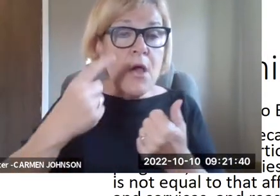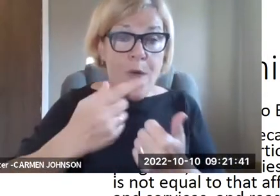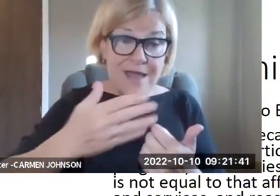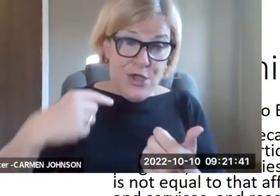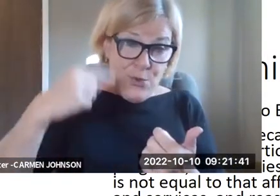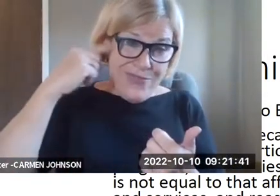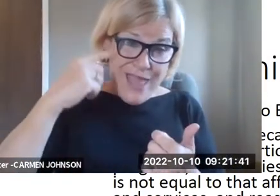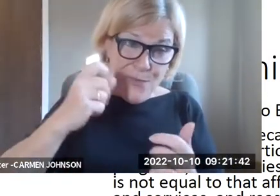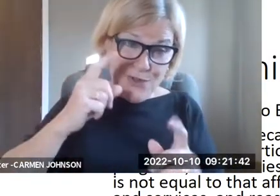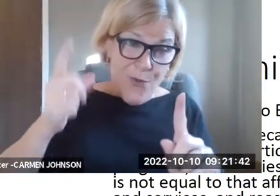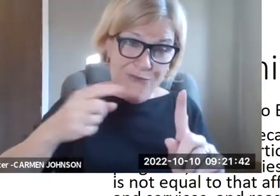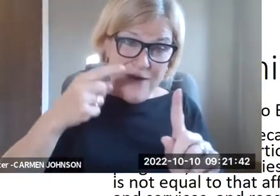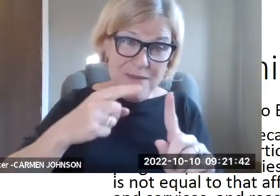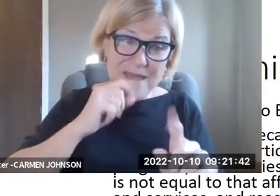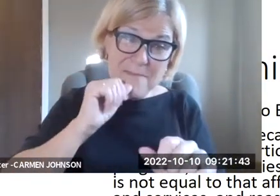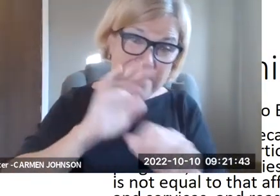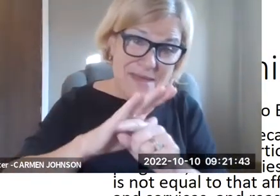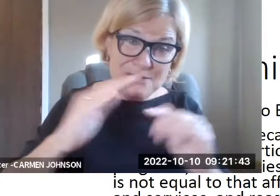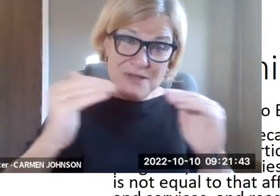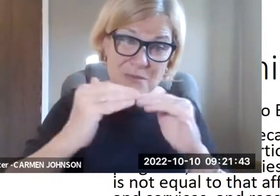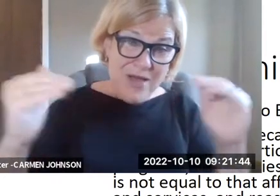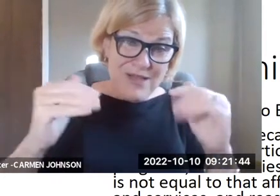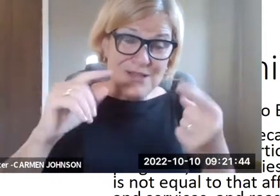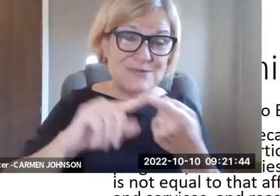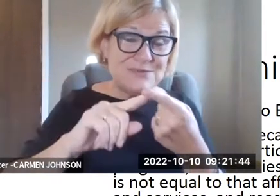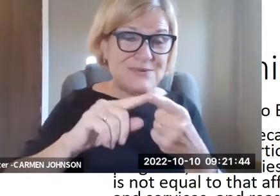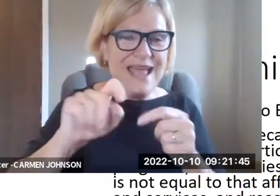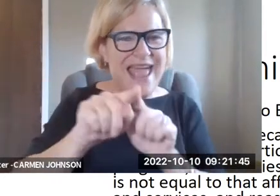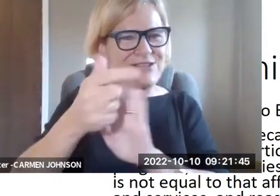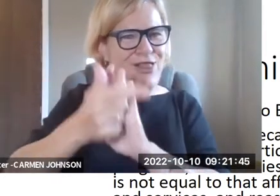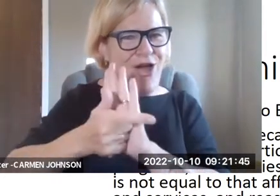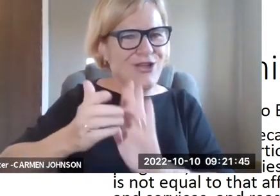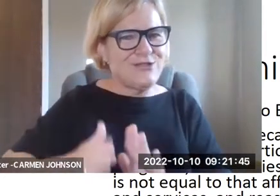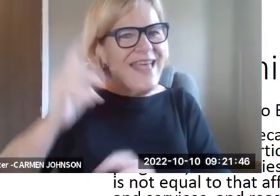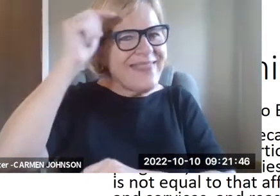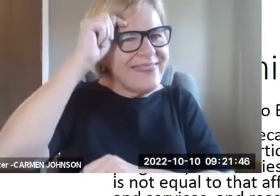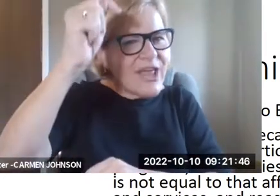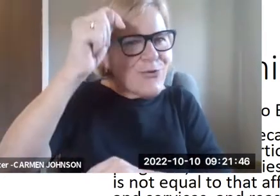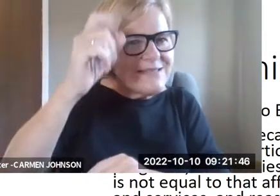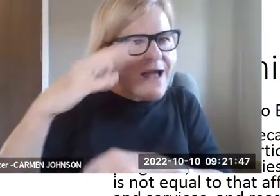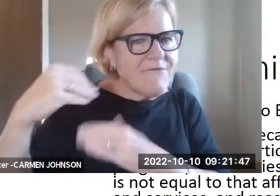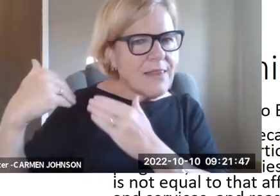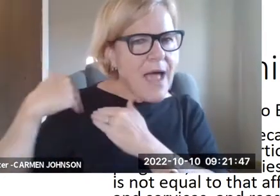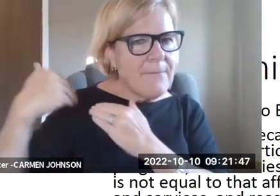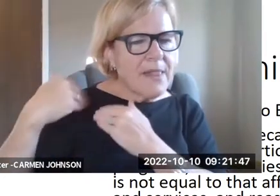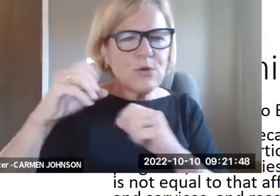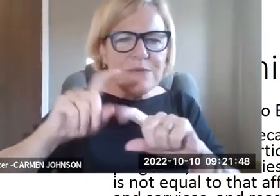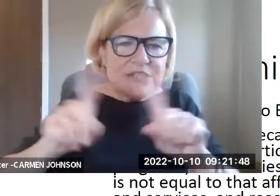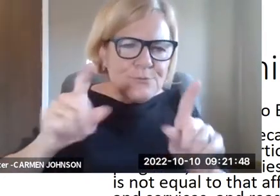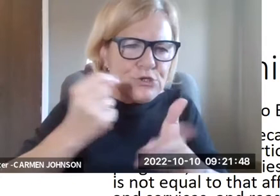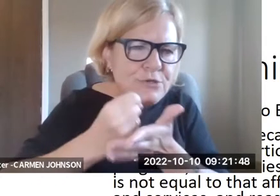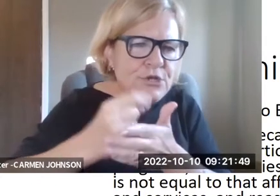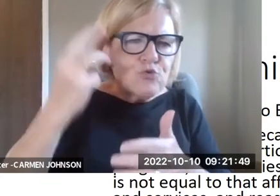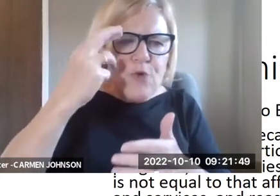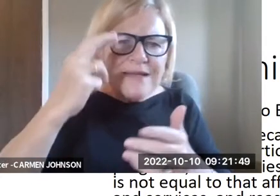a set of things that come up in jails and prisons. The one you'd think that we would go right from the overall commitment to equality,